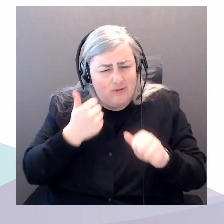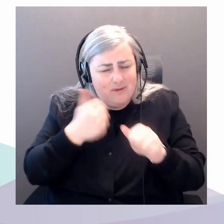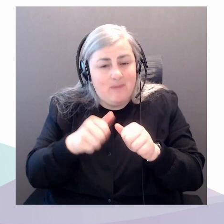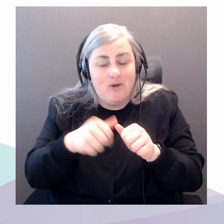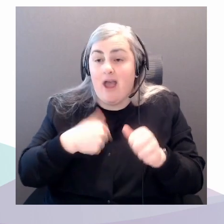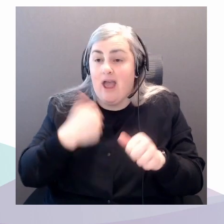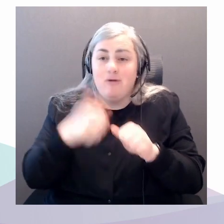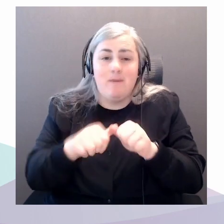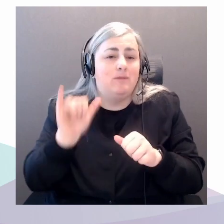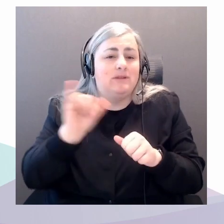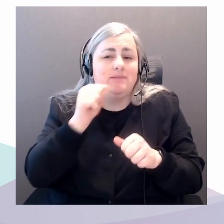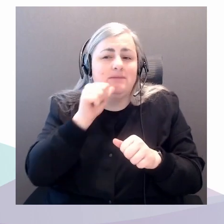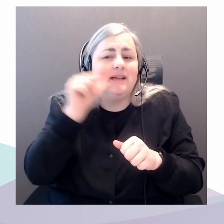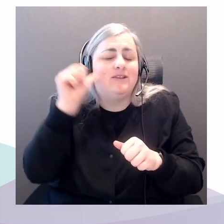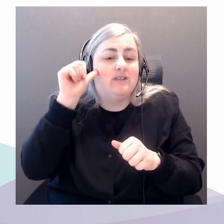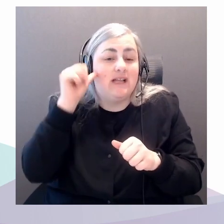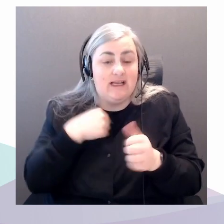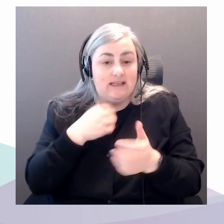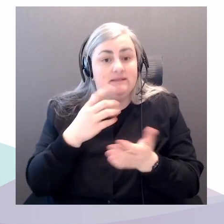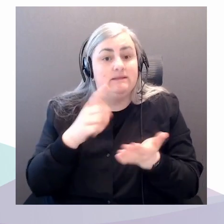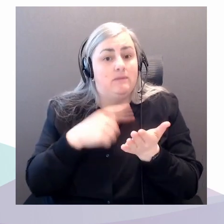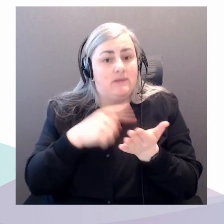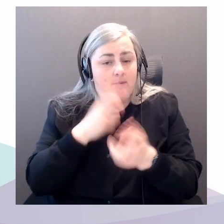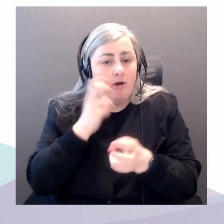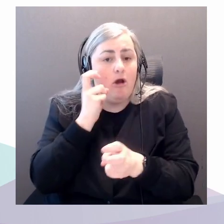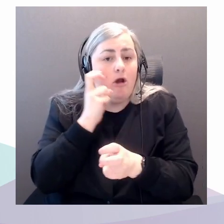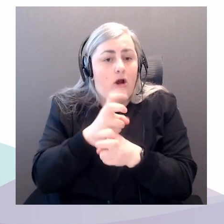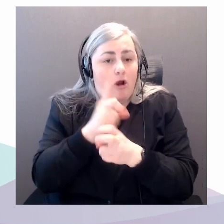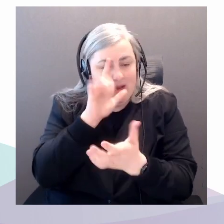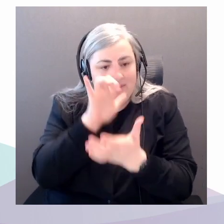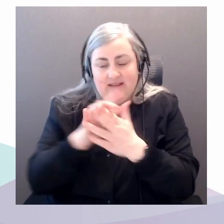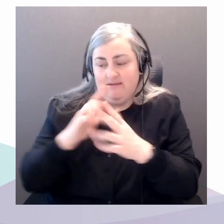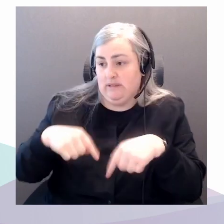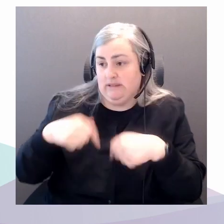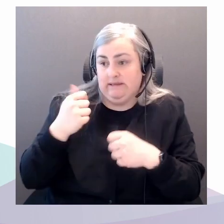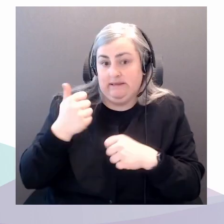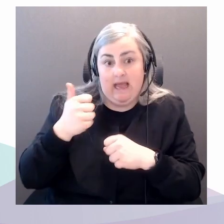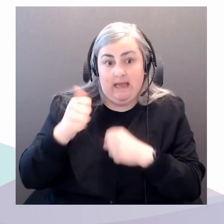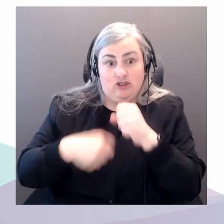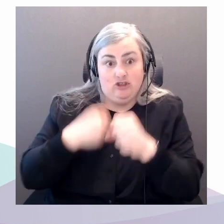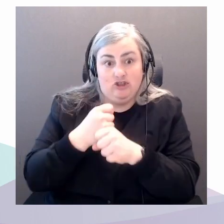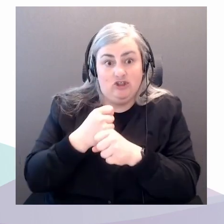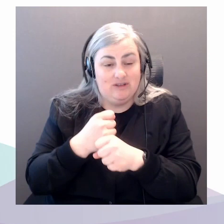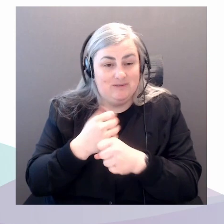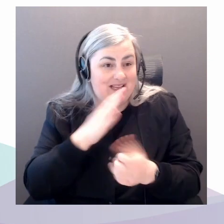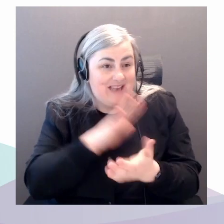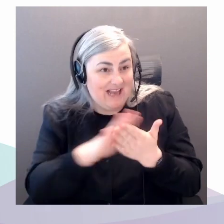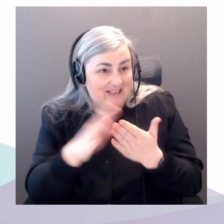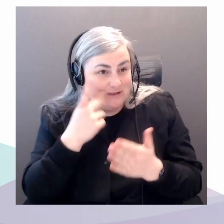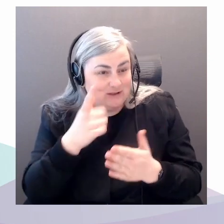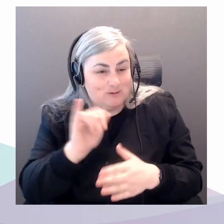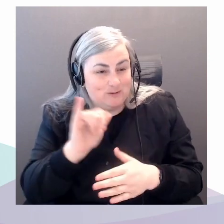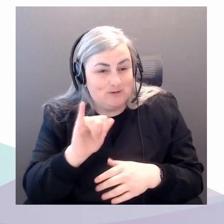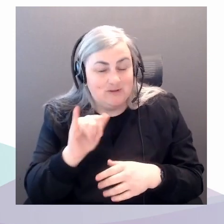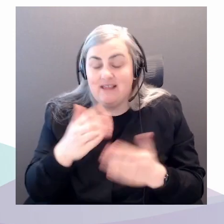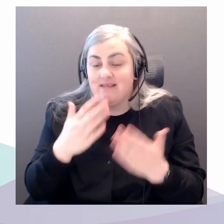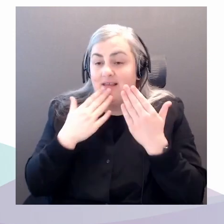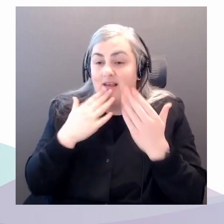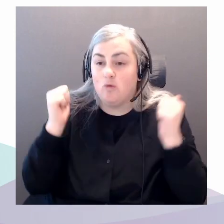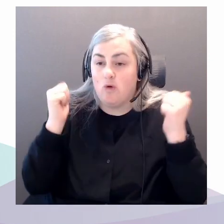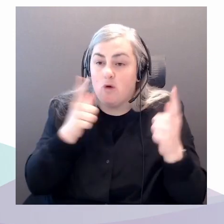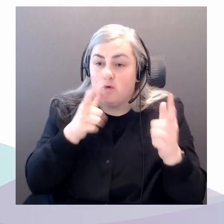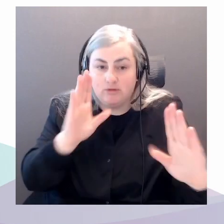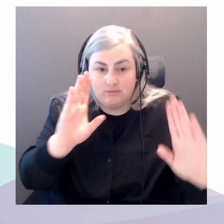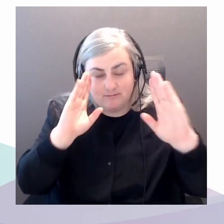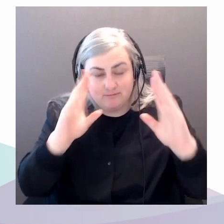ways, it's hard to believe everything that's happened in the last 10 years. It's so good to see you, by the way. And thanks to everyone who's listening in. But yeah, what do I remember?